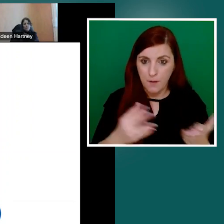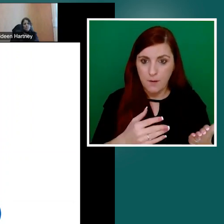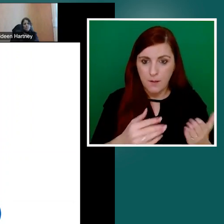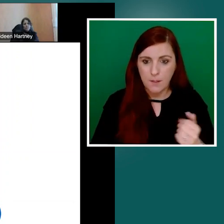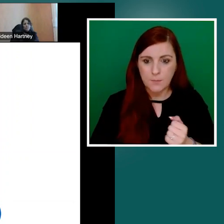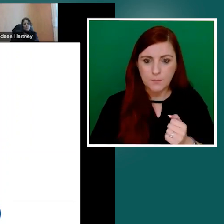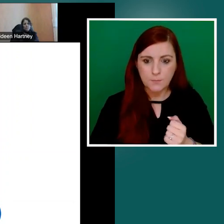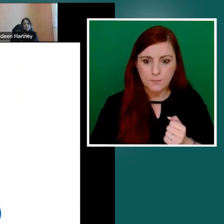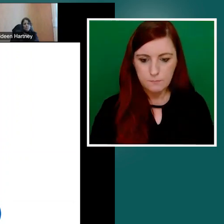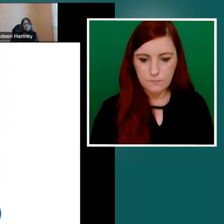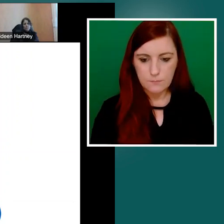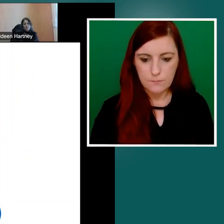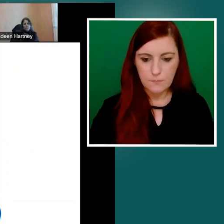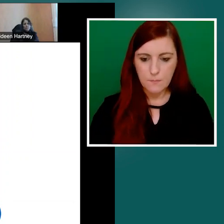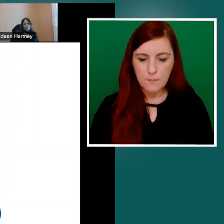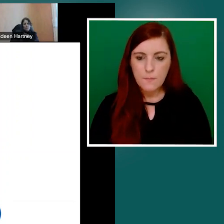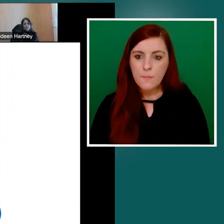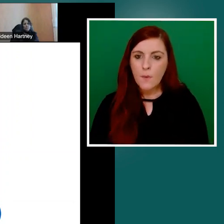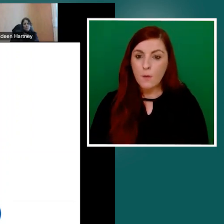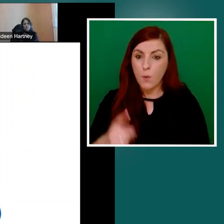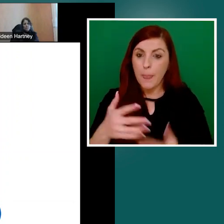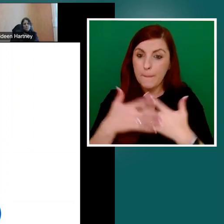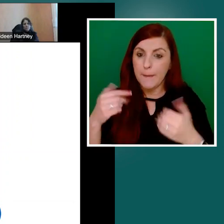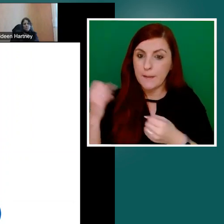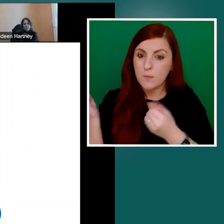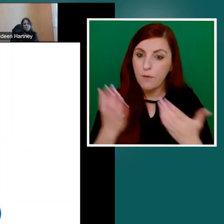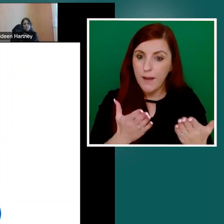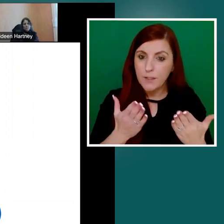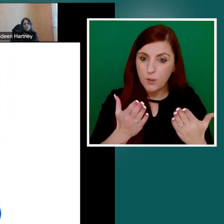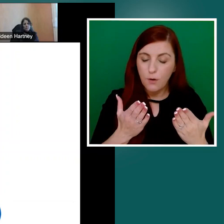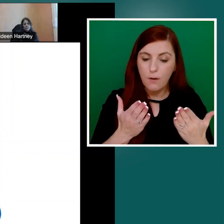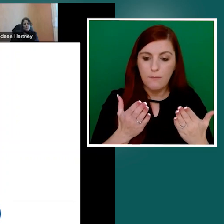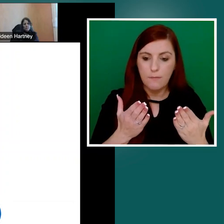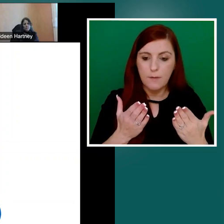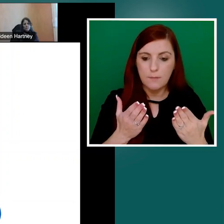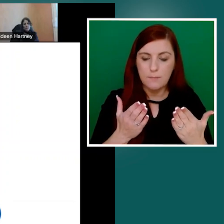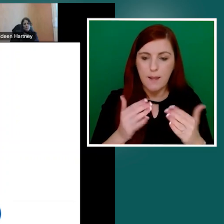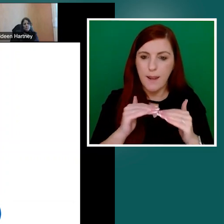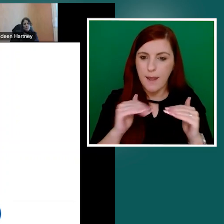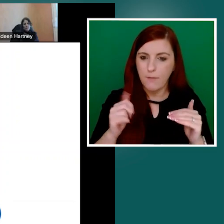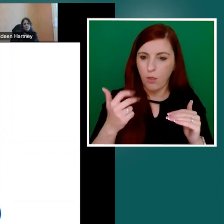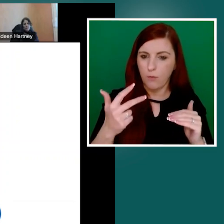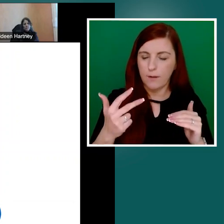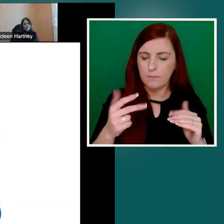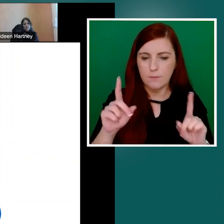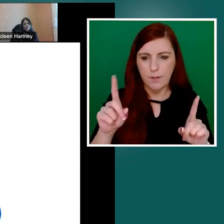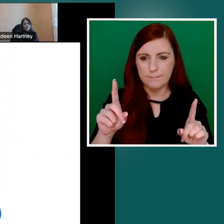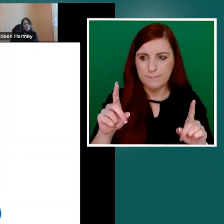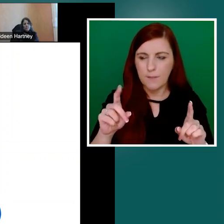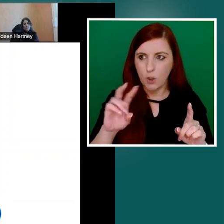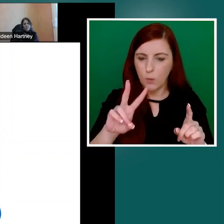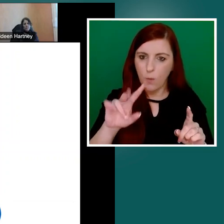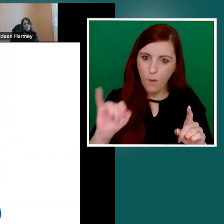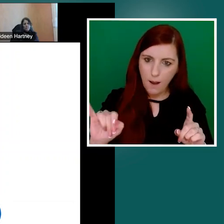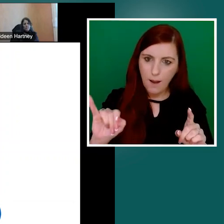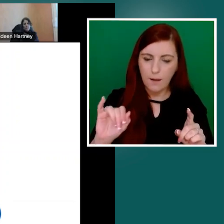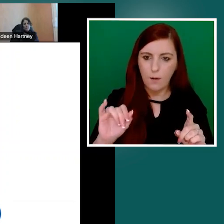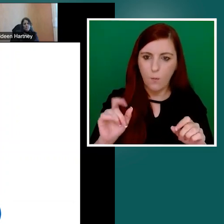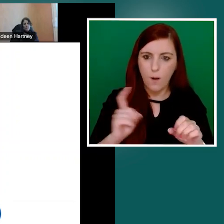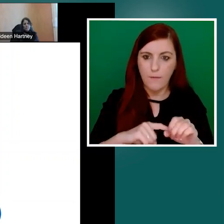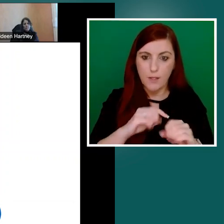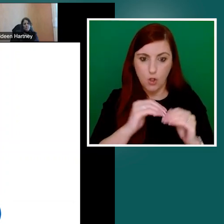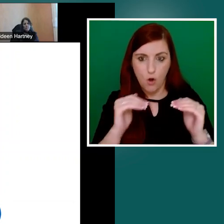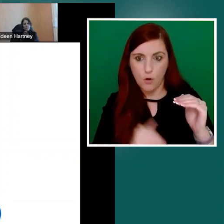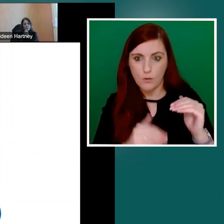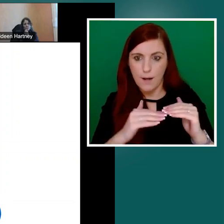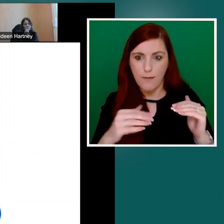QQI qualifications under level four in Ireland. And then we also offer a free phone service. I won't go through